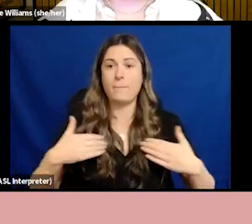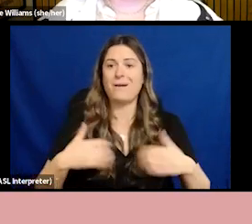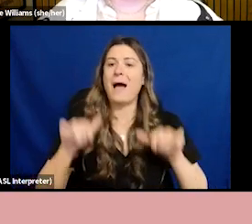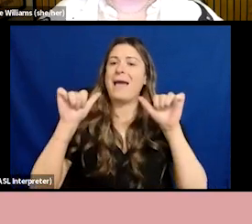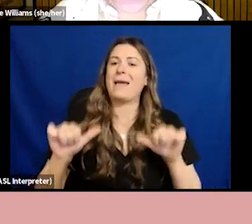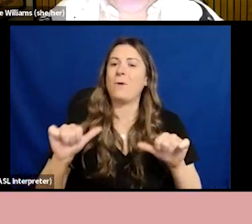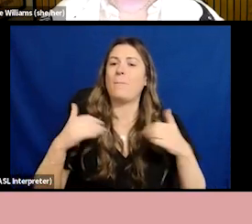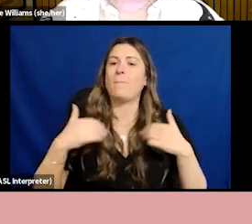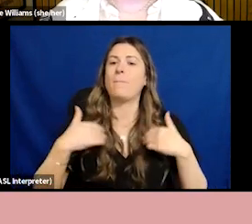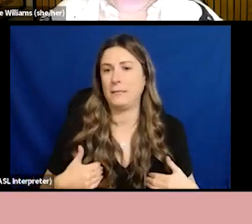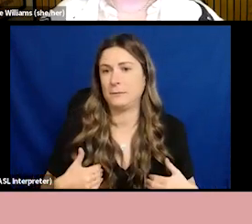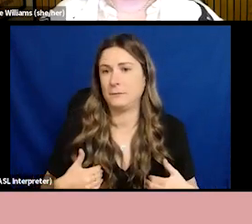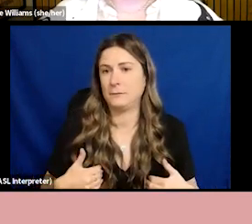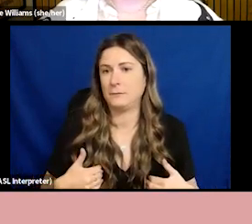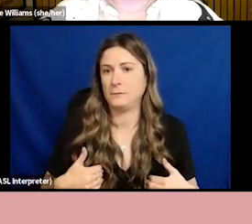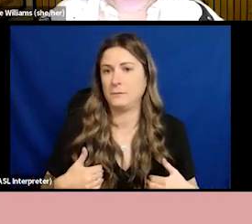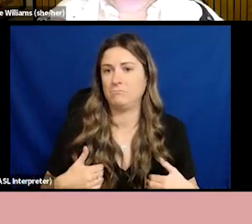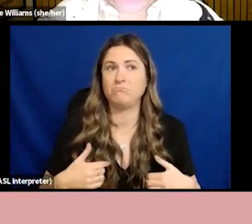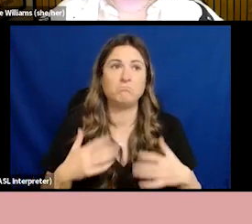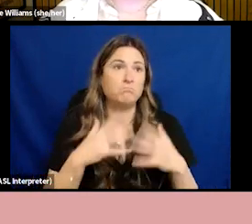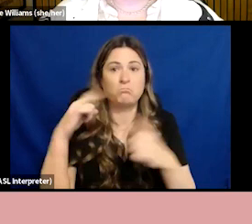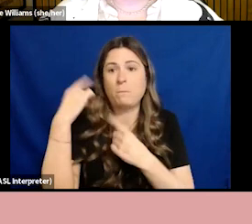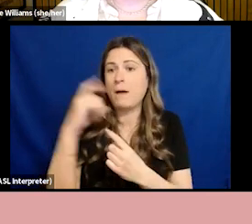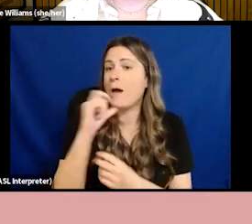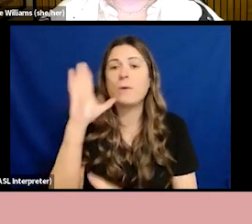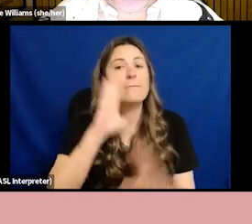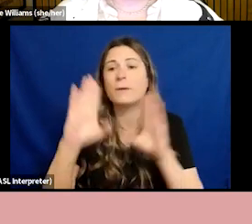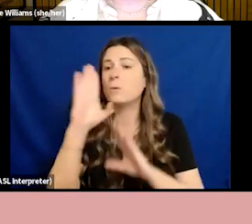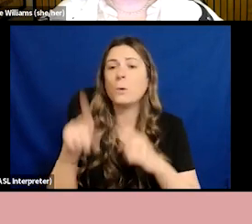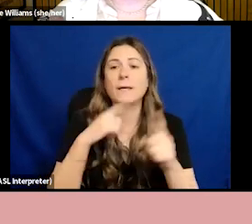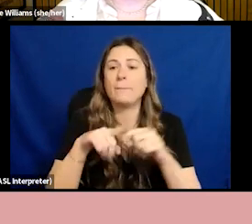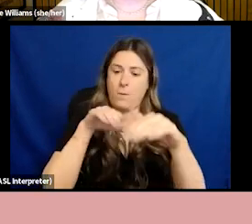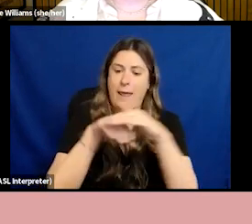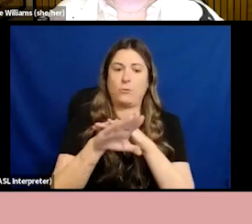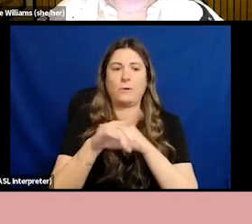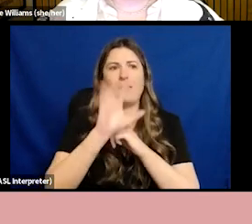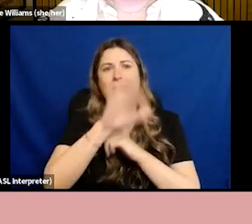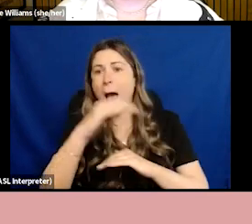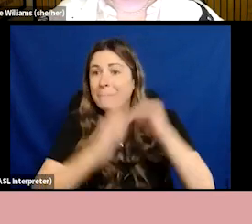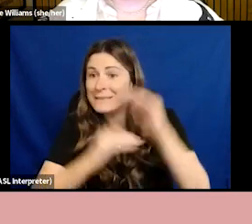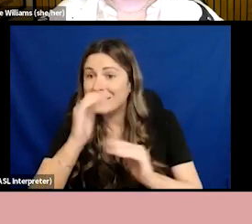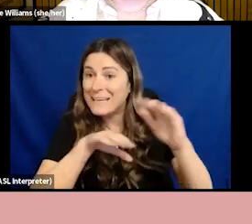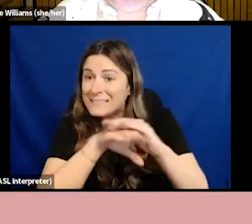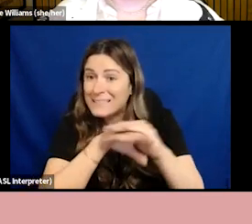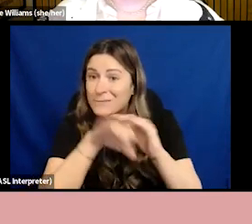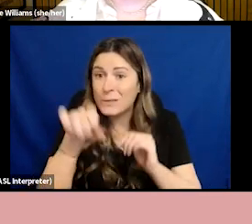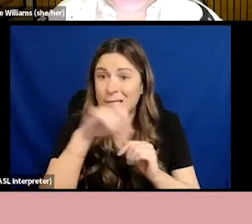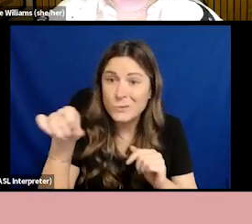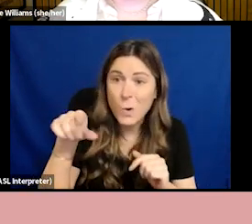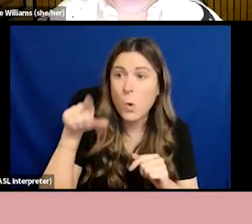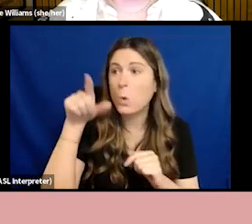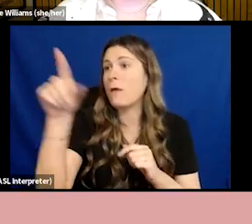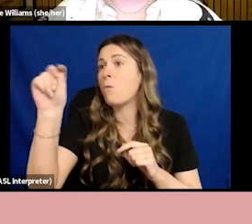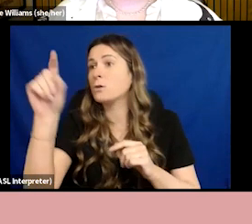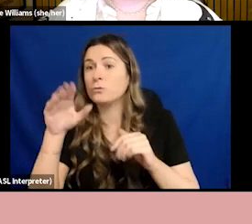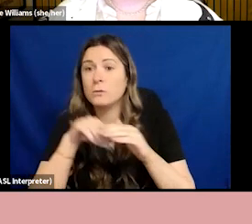need to worry about being able to physically access the spaces that I need or want to to live a full life. I don't need to